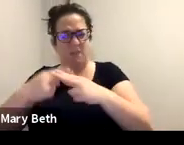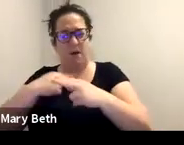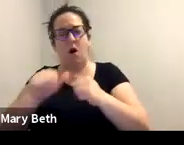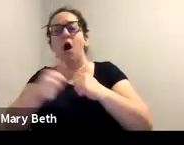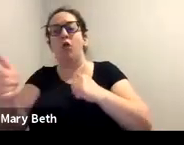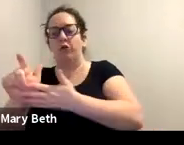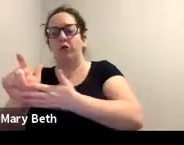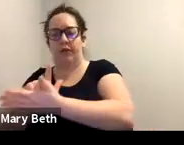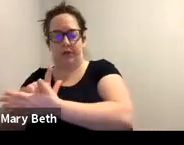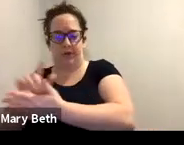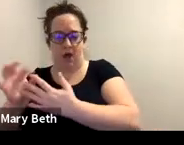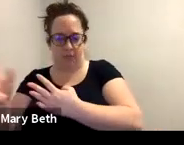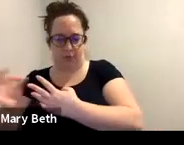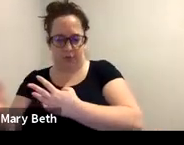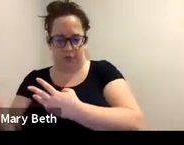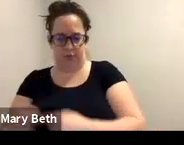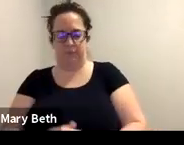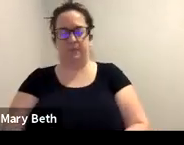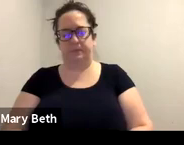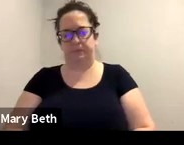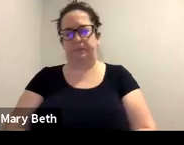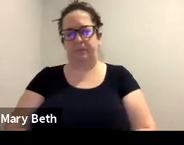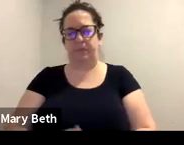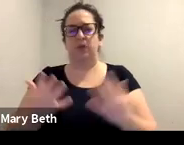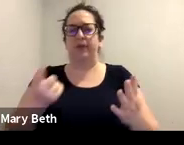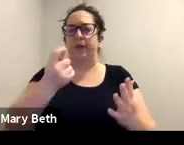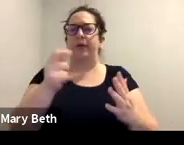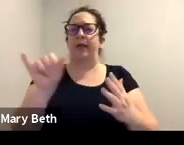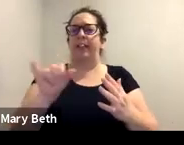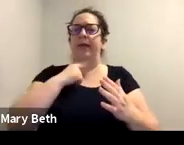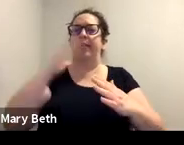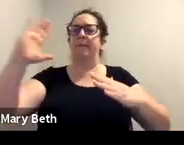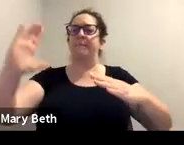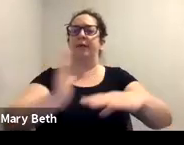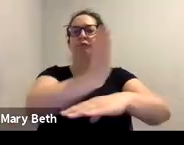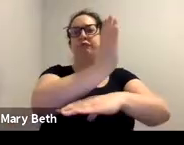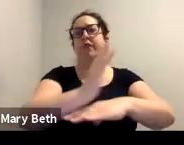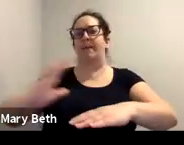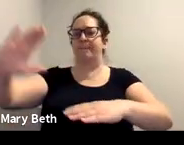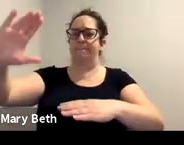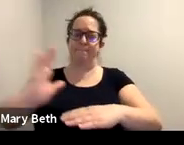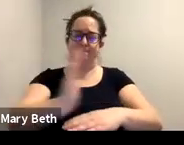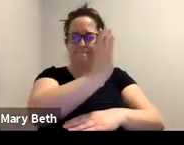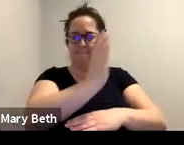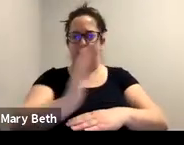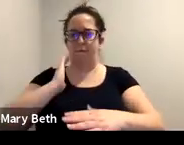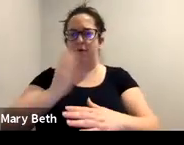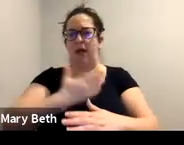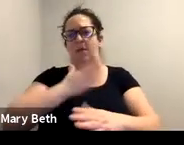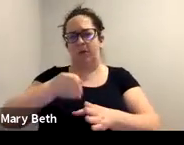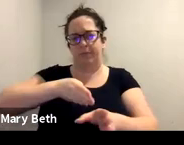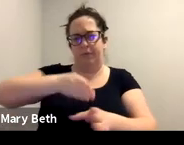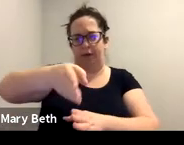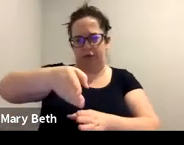now is also kind of like the pendulum swing in our, in our profession. Um, I think,